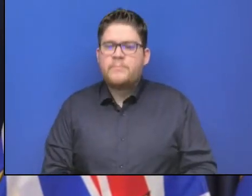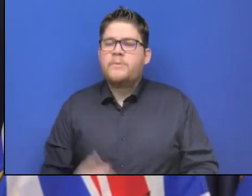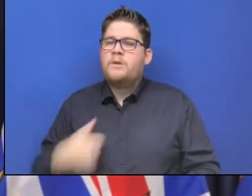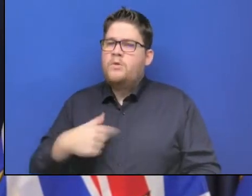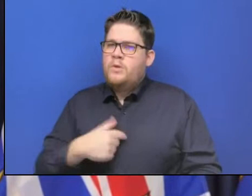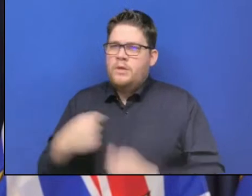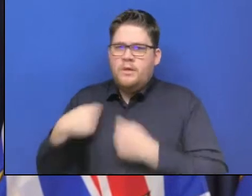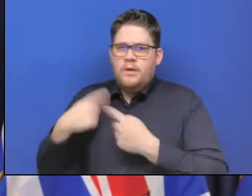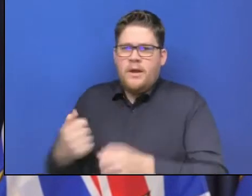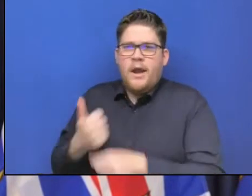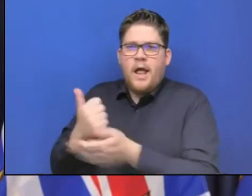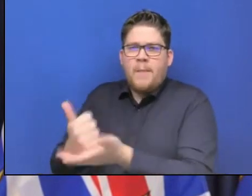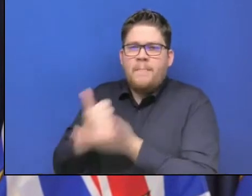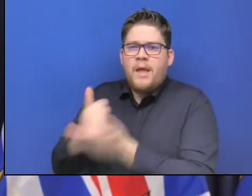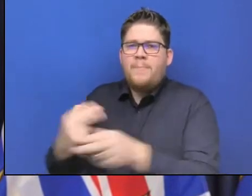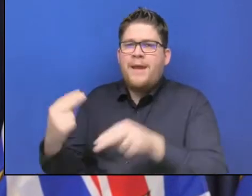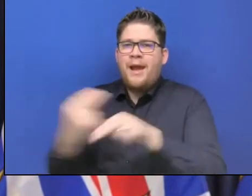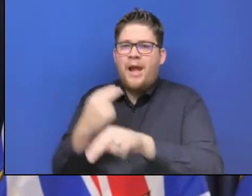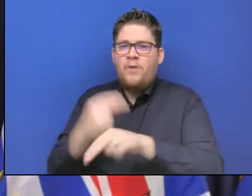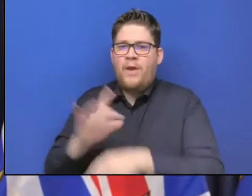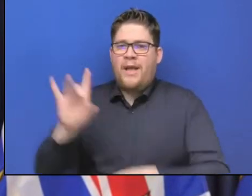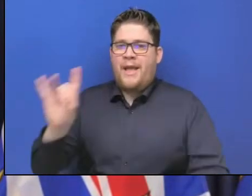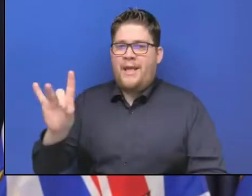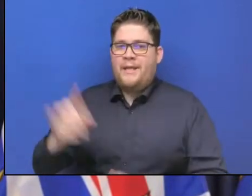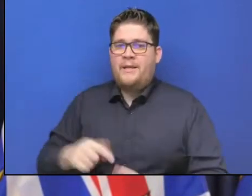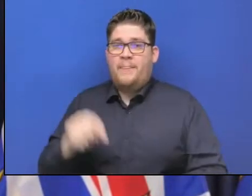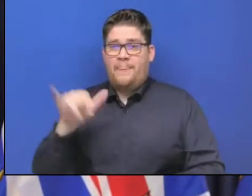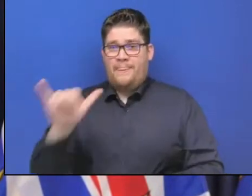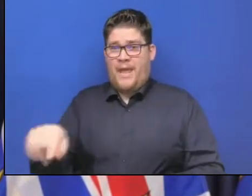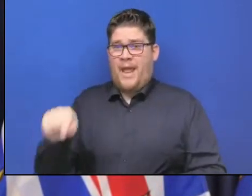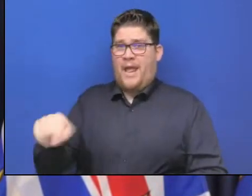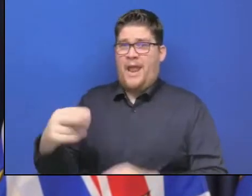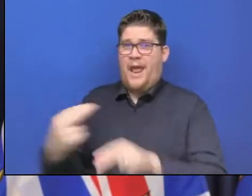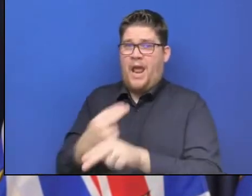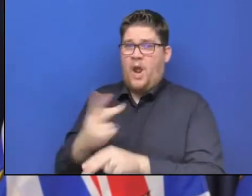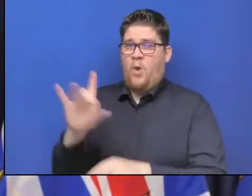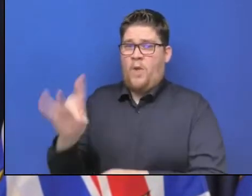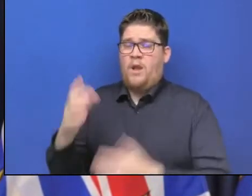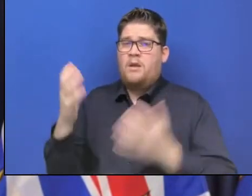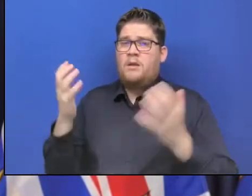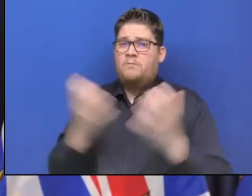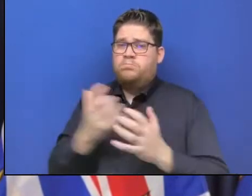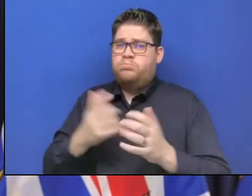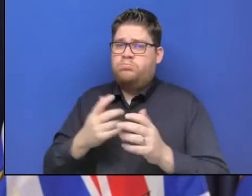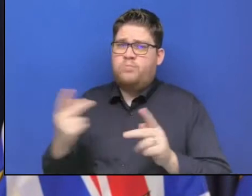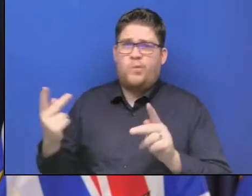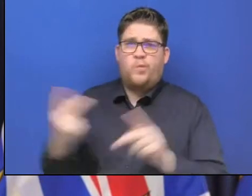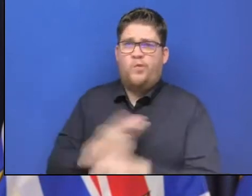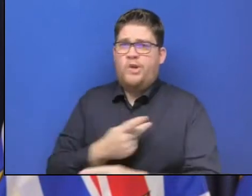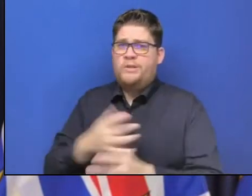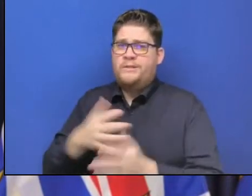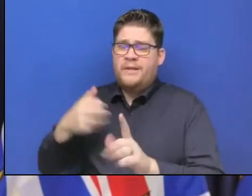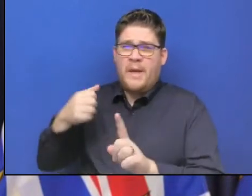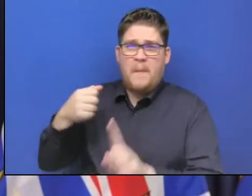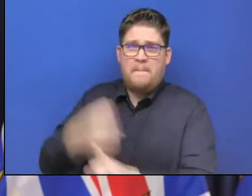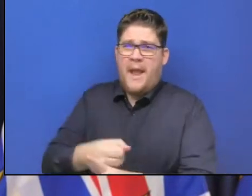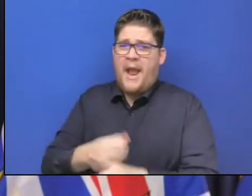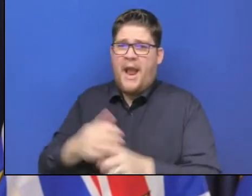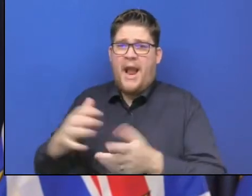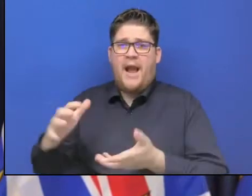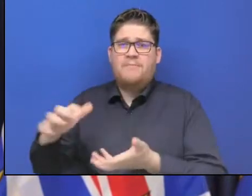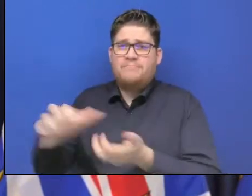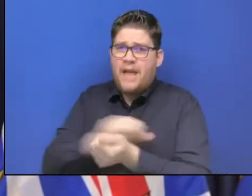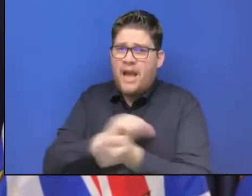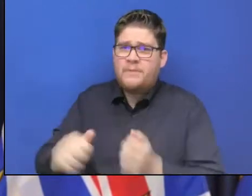that particular highway was impacted beyond belief. So there have been airdrops of food going in.